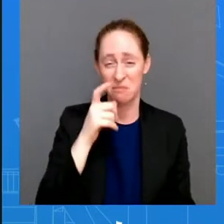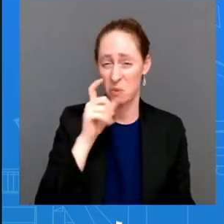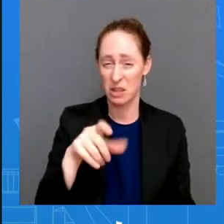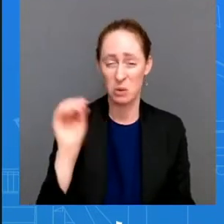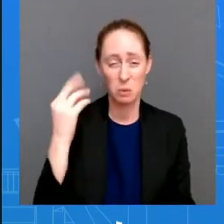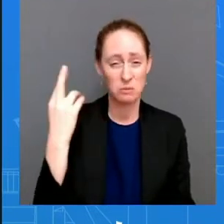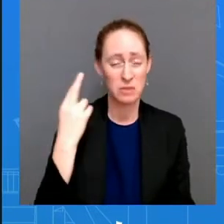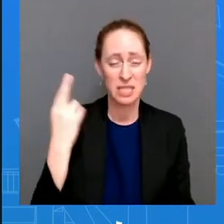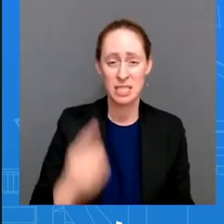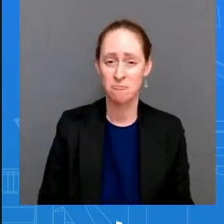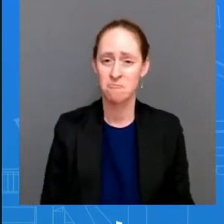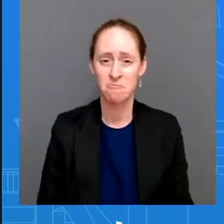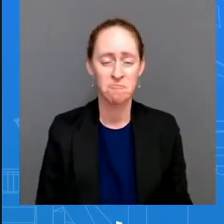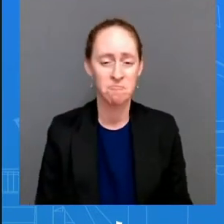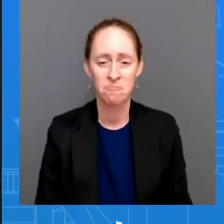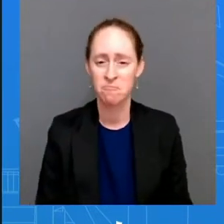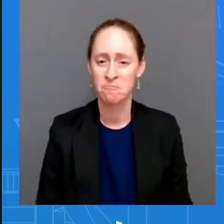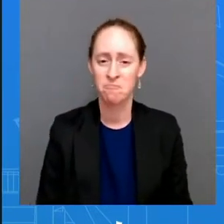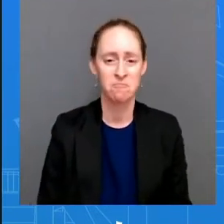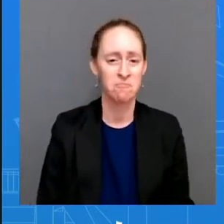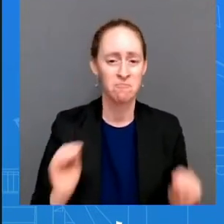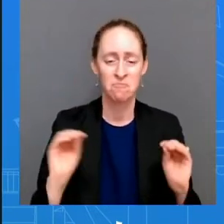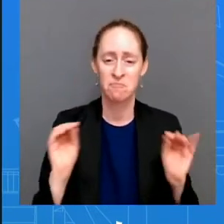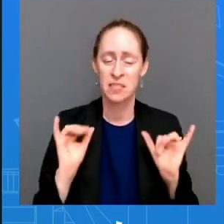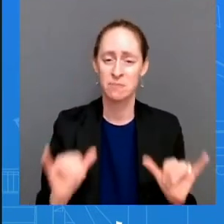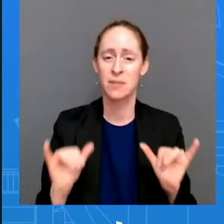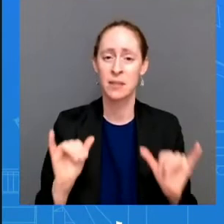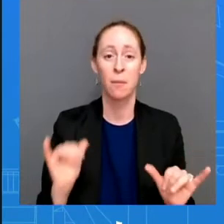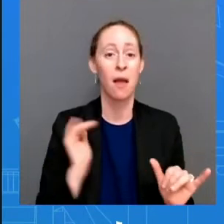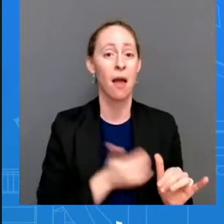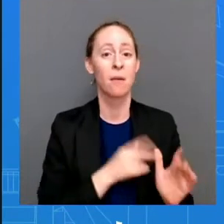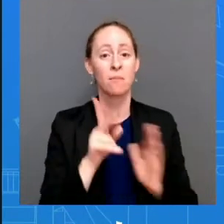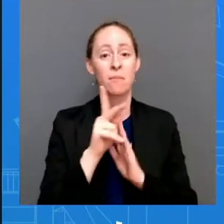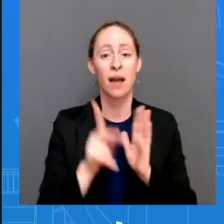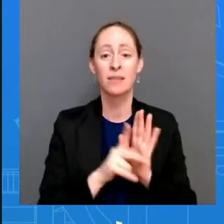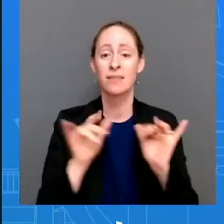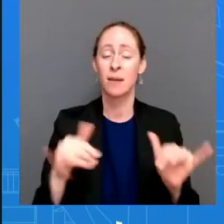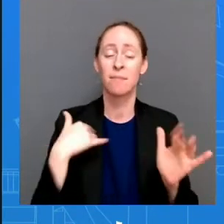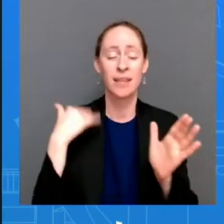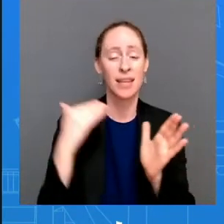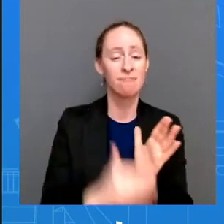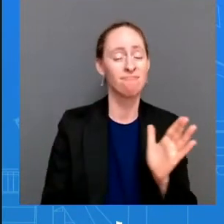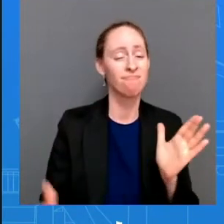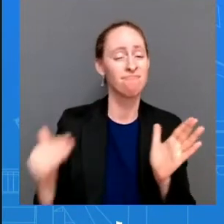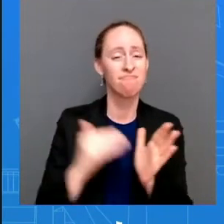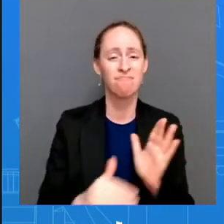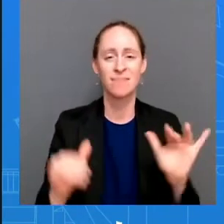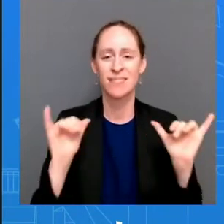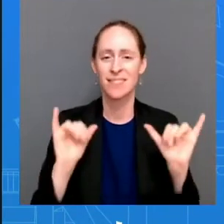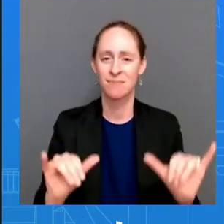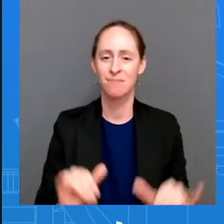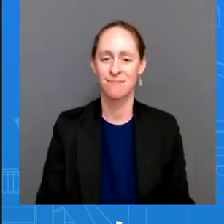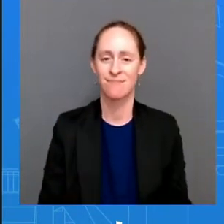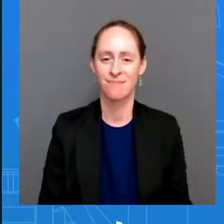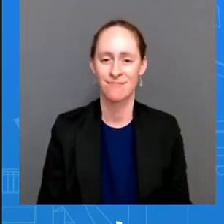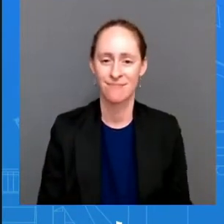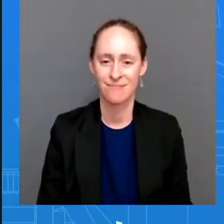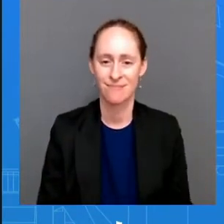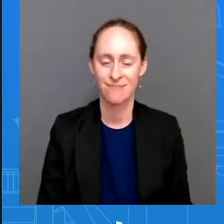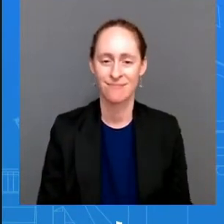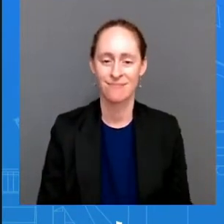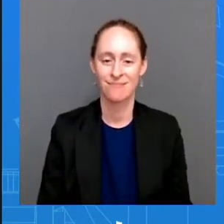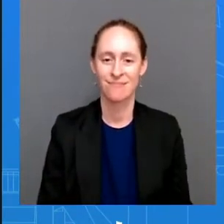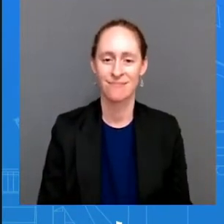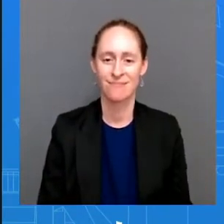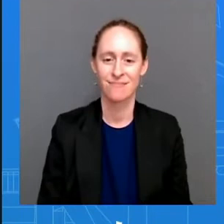uh to our policy as i've said as many of my colleagues have have said uh from here and also on many of your networks and and some